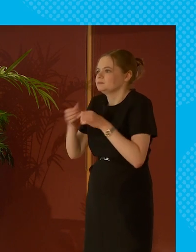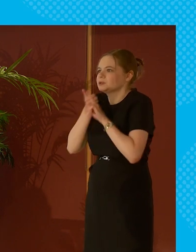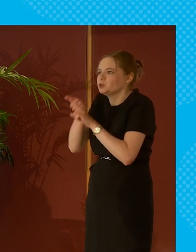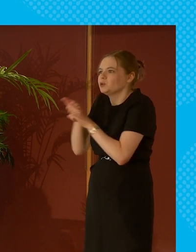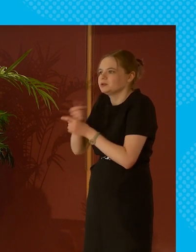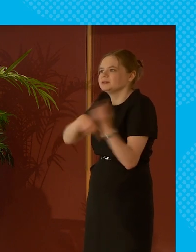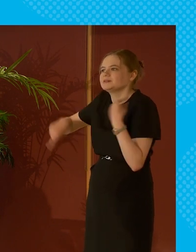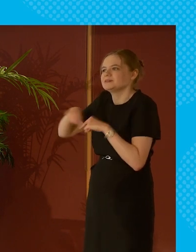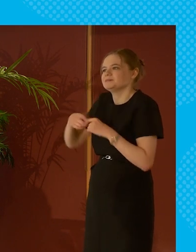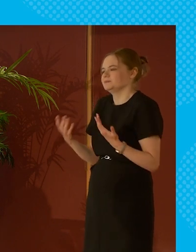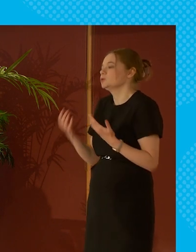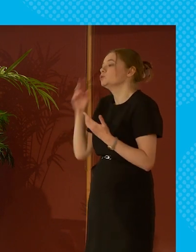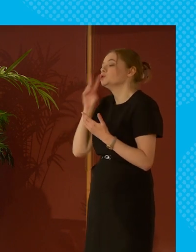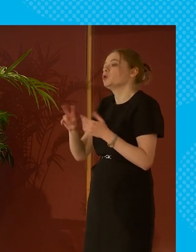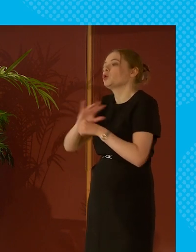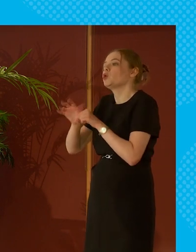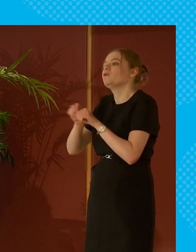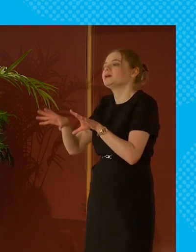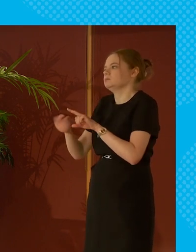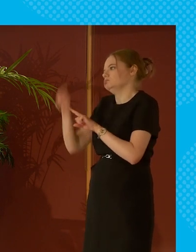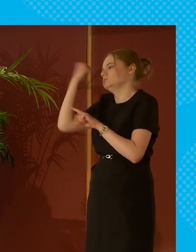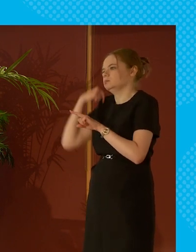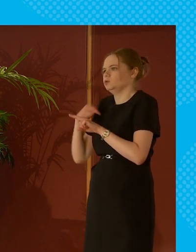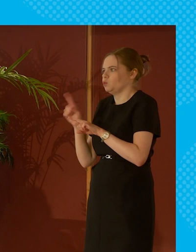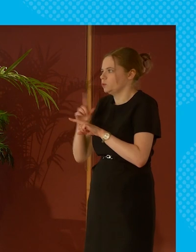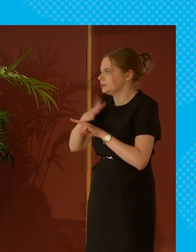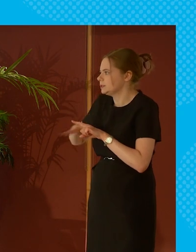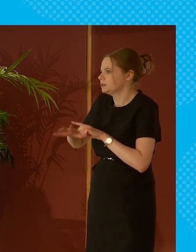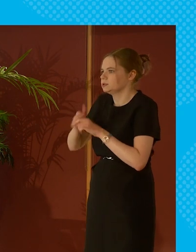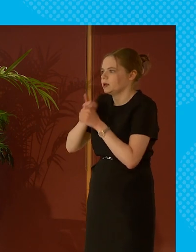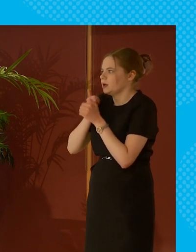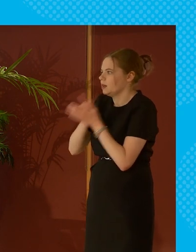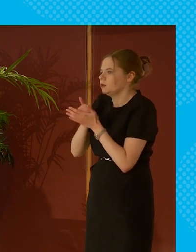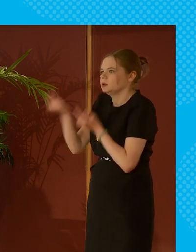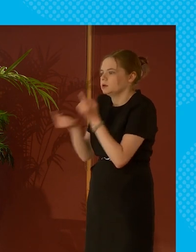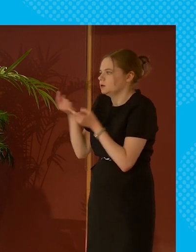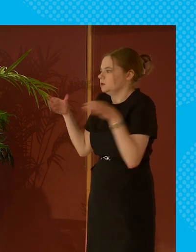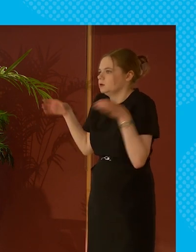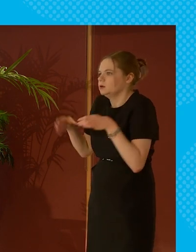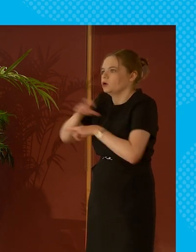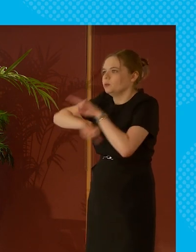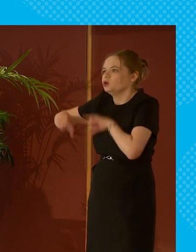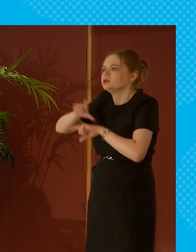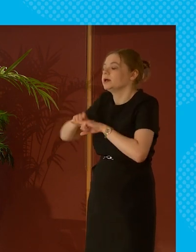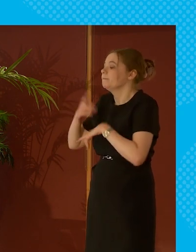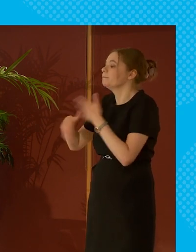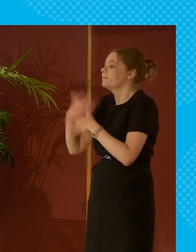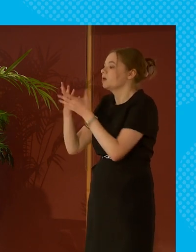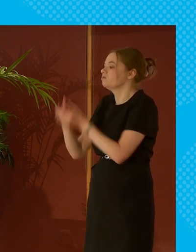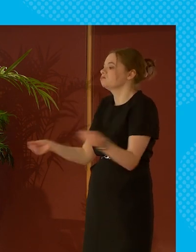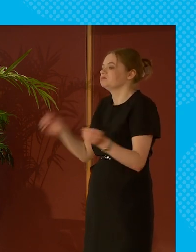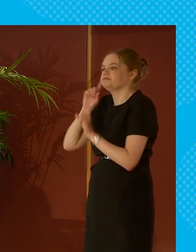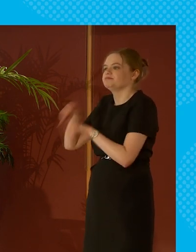to that so we solved this um during the pandemic pandemic what was required and what was valuable and what was necessary and then we turned our